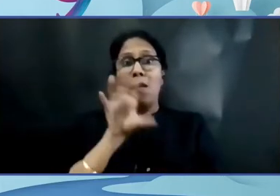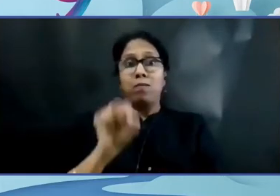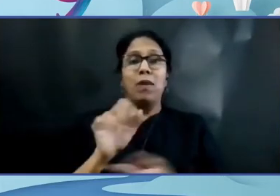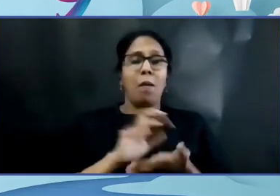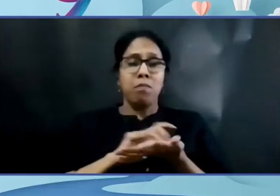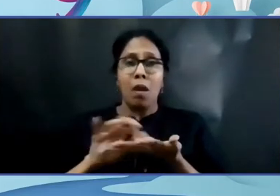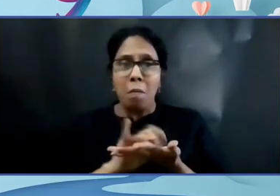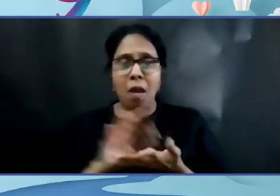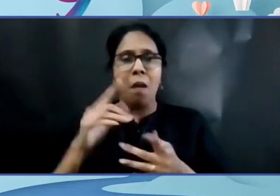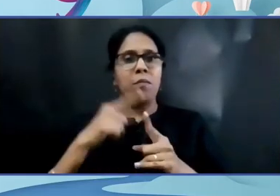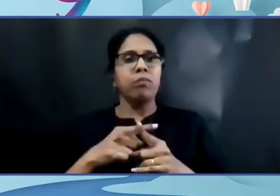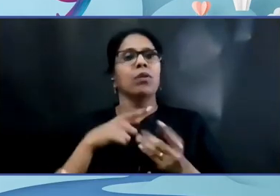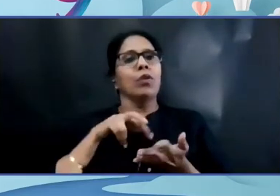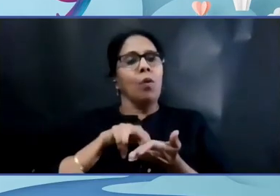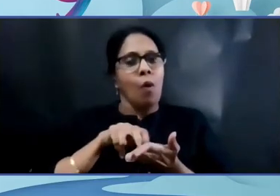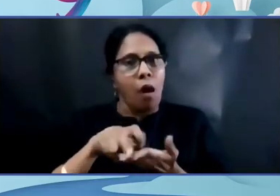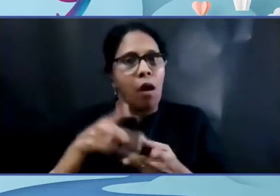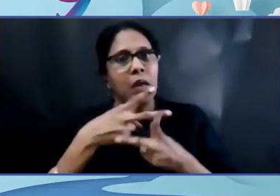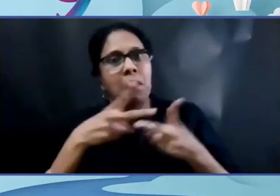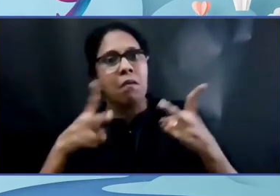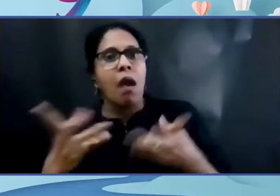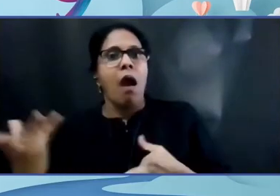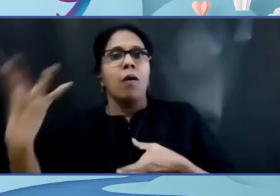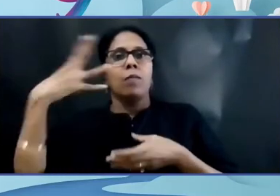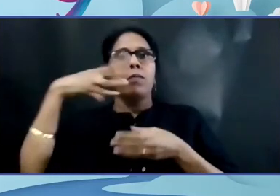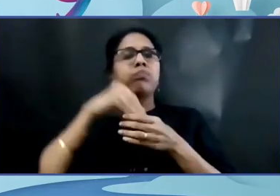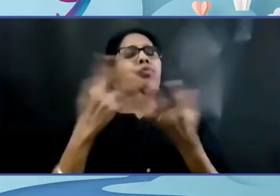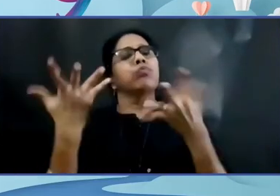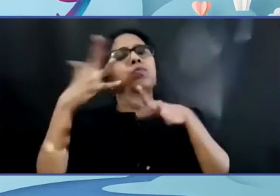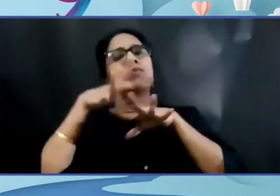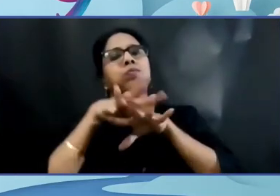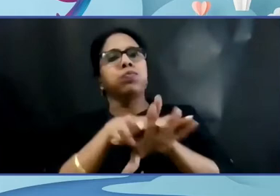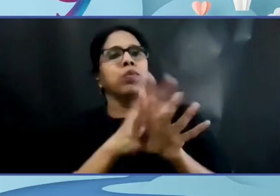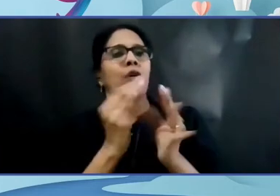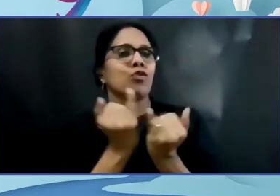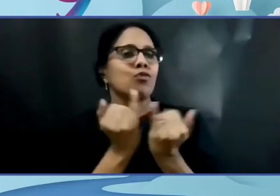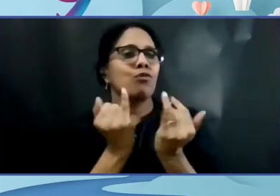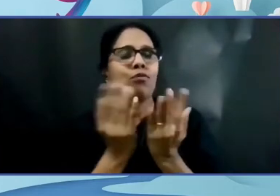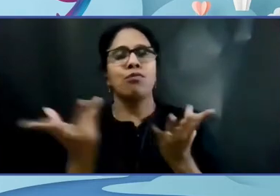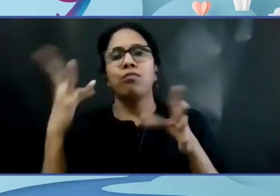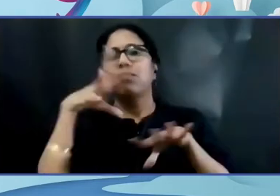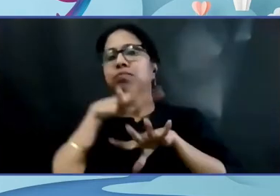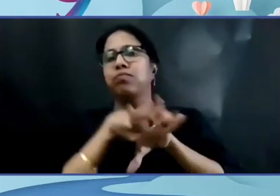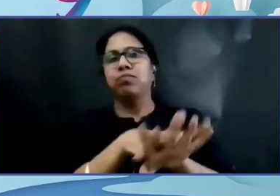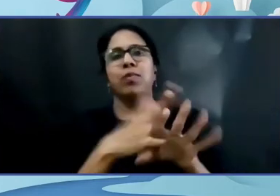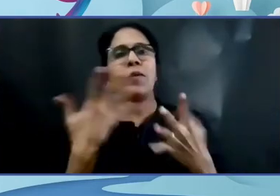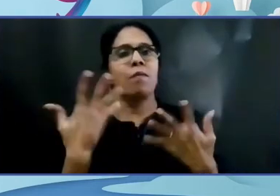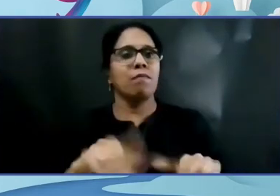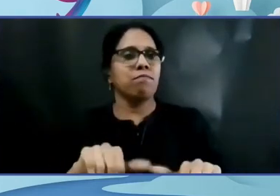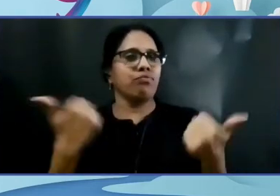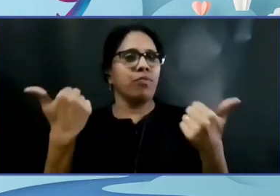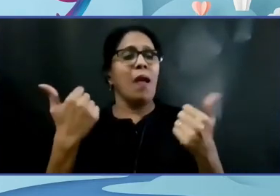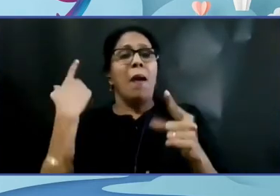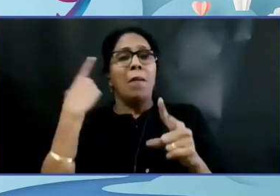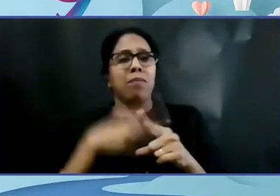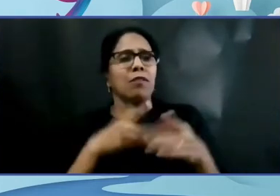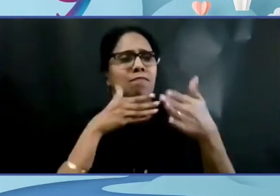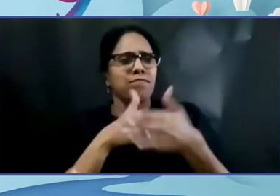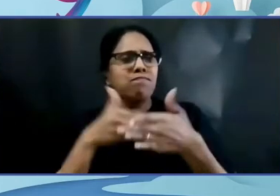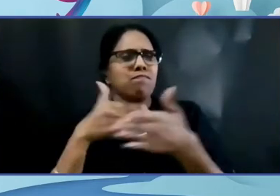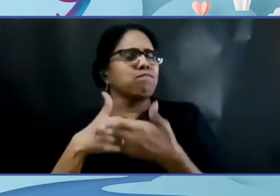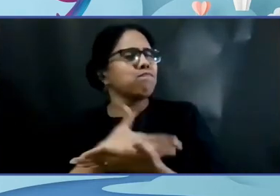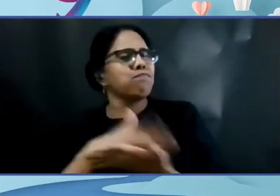mobility has helped me become part of mainstream schools. It has also helped me overcome many hurdles.